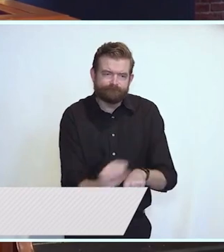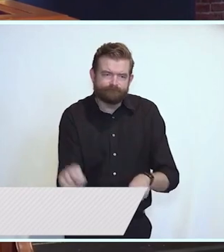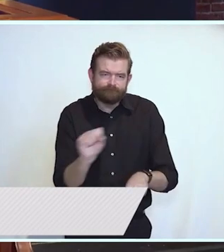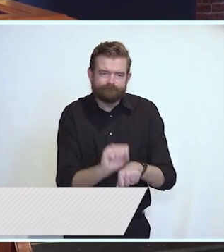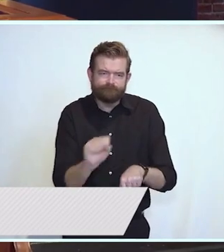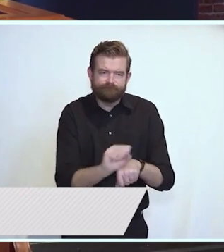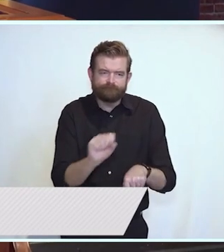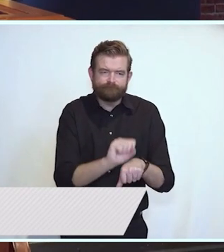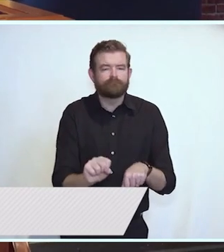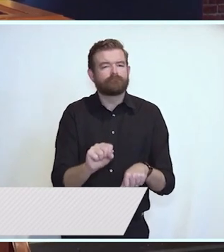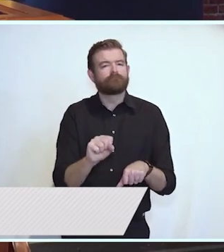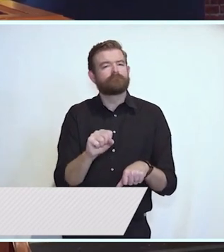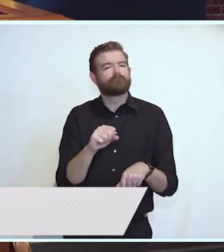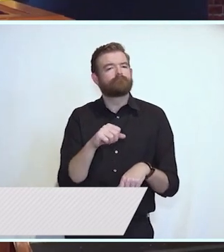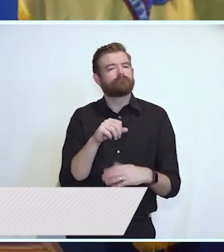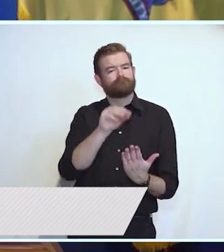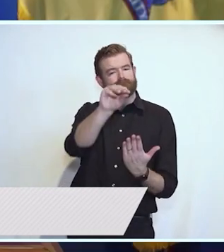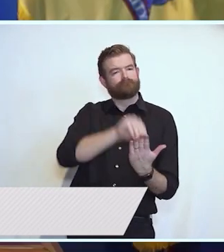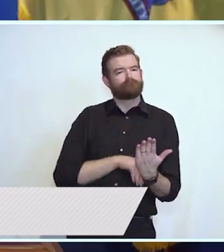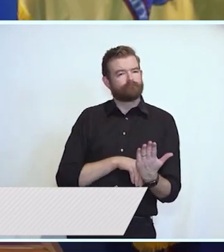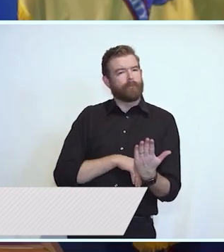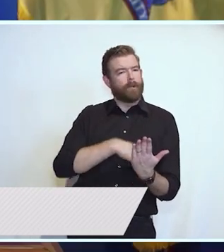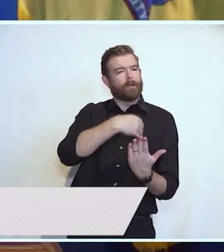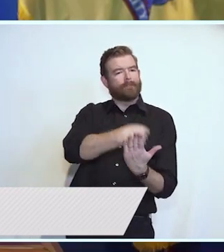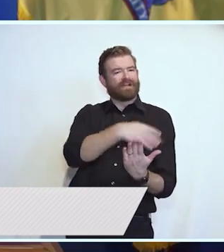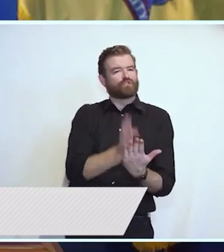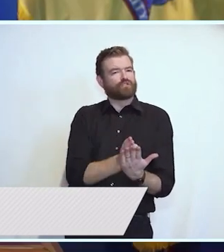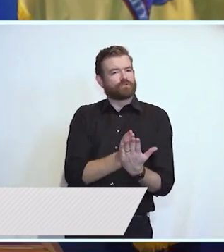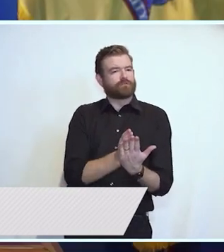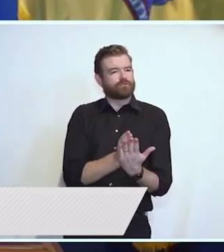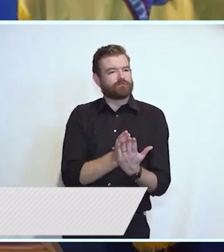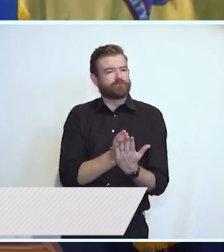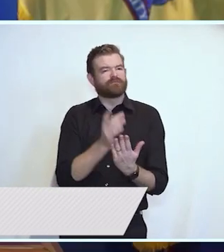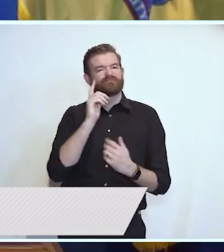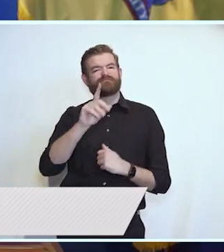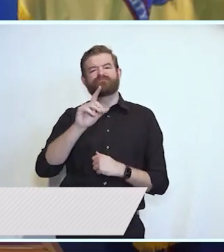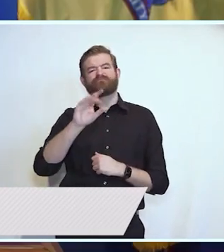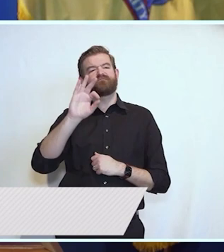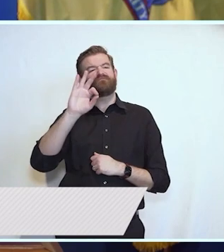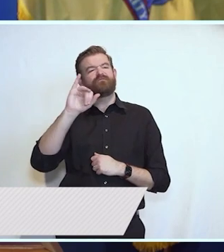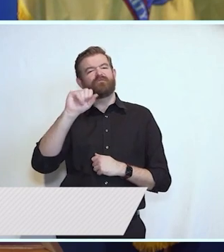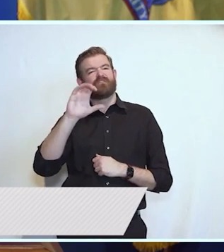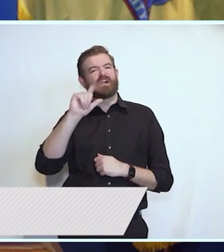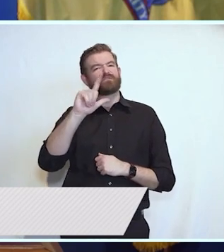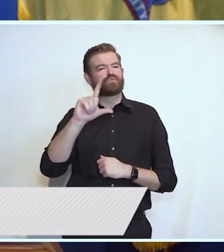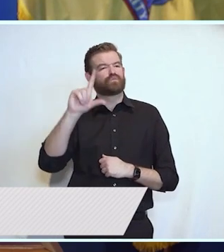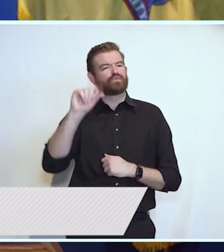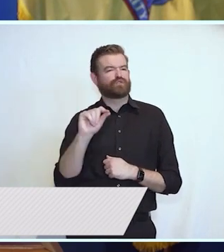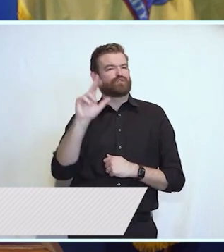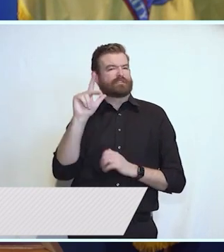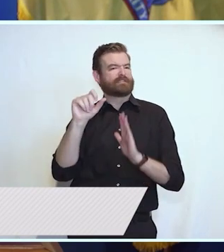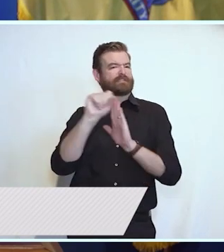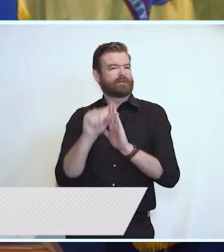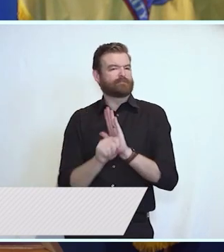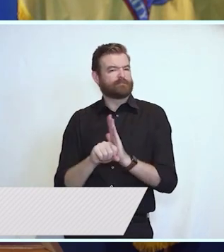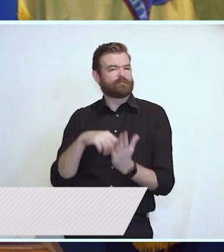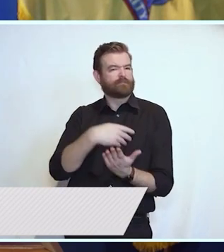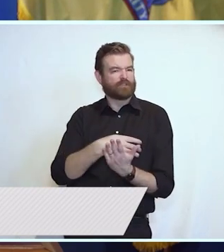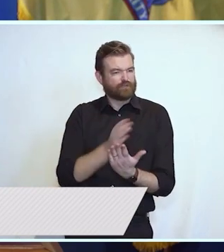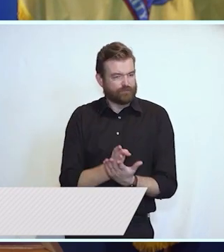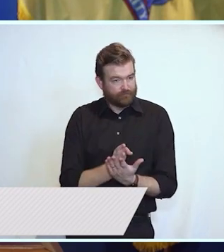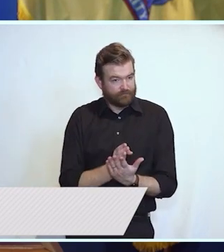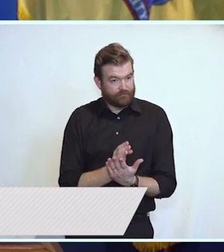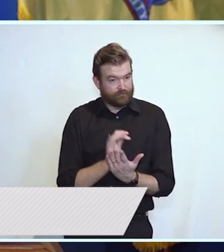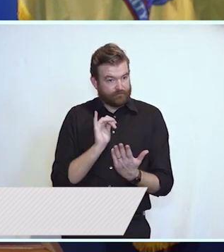2023 state budget. That document is where the vision we set out today is brought not just